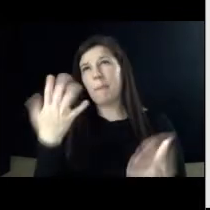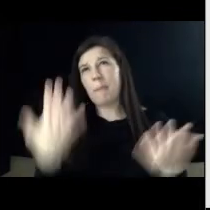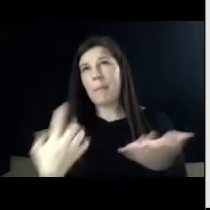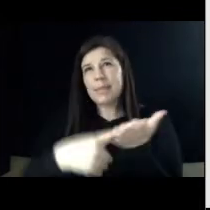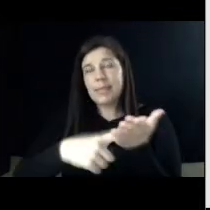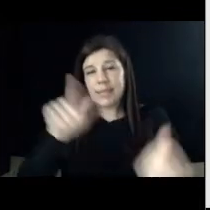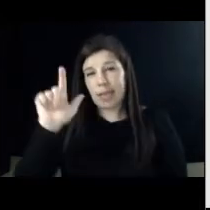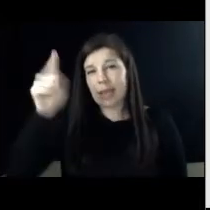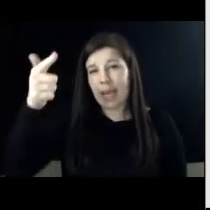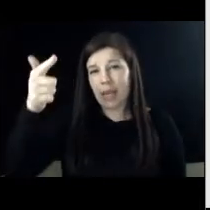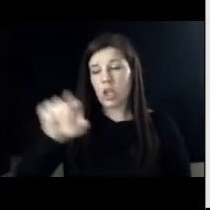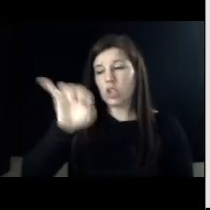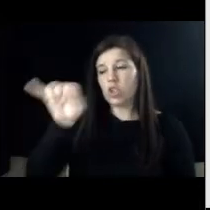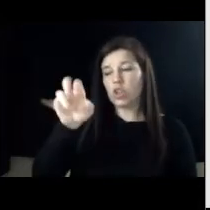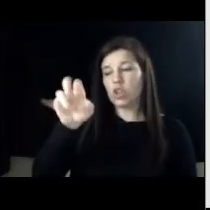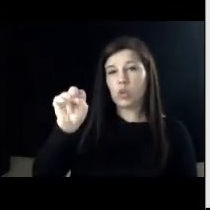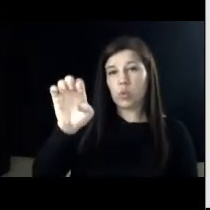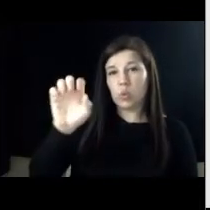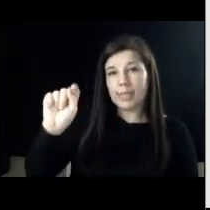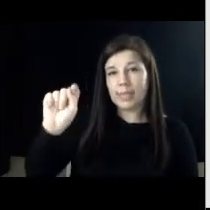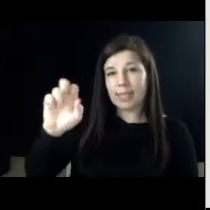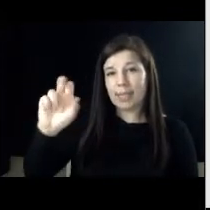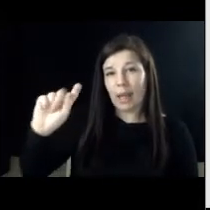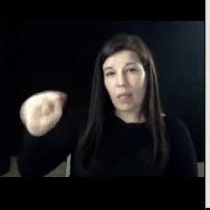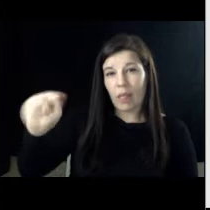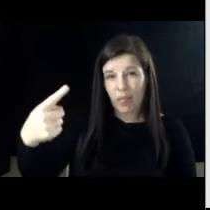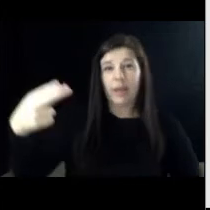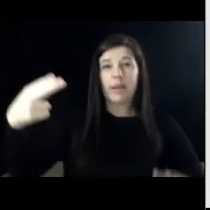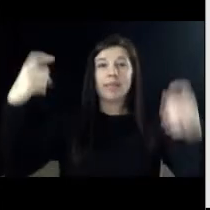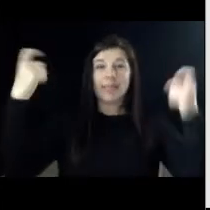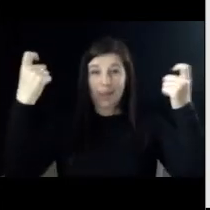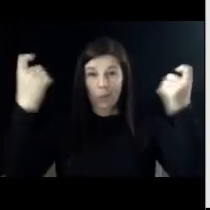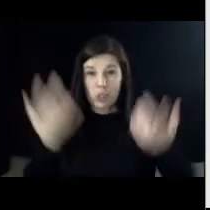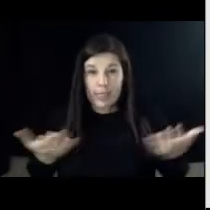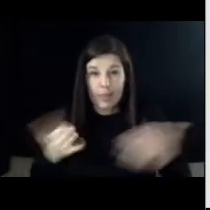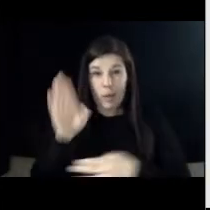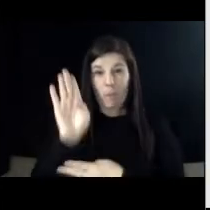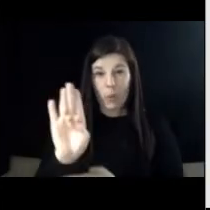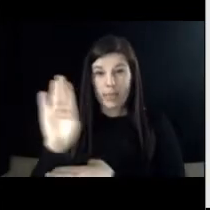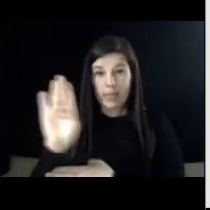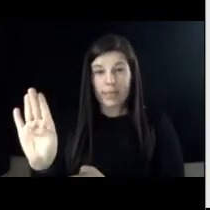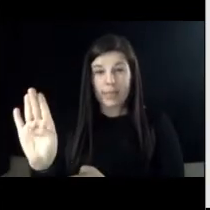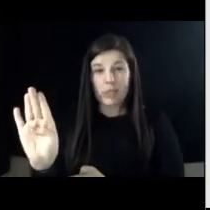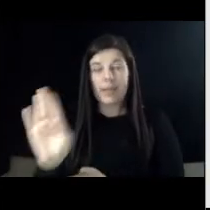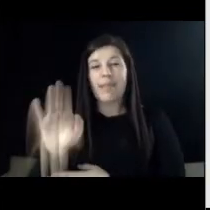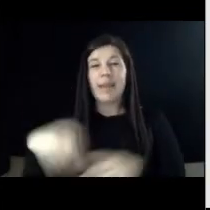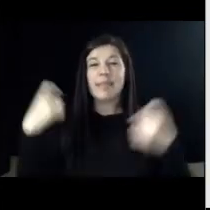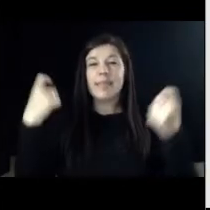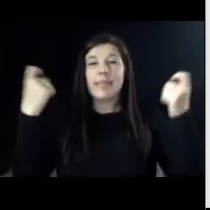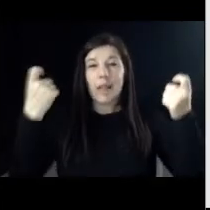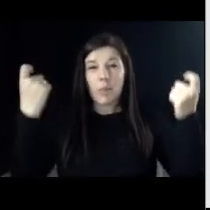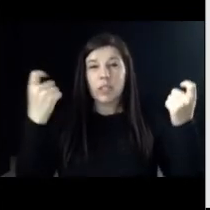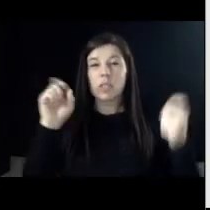uh the juneteen uh celebration that's going to be here here in boynton uh it's a celebration of